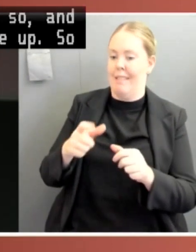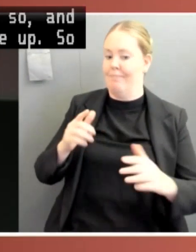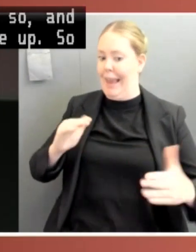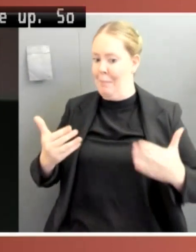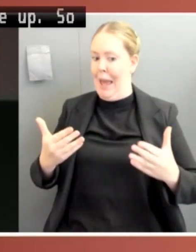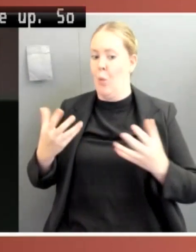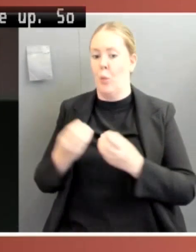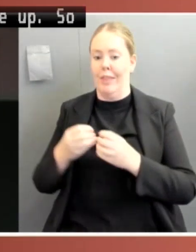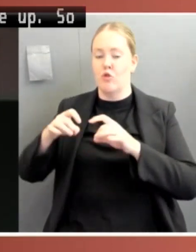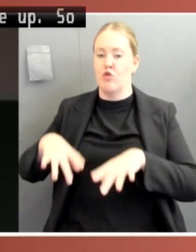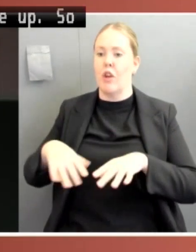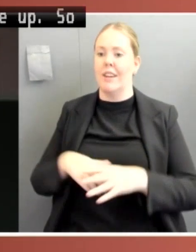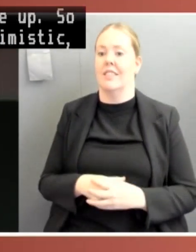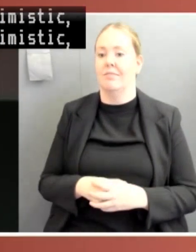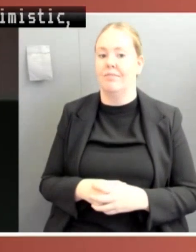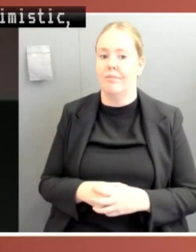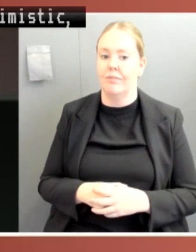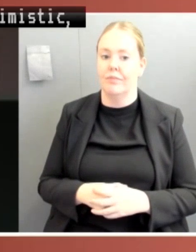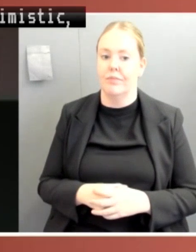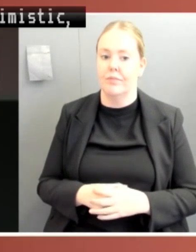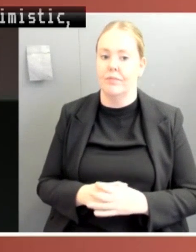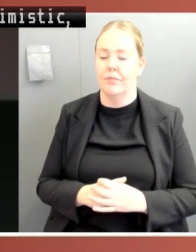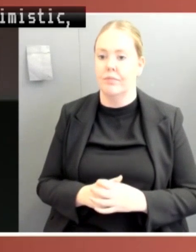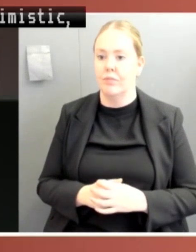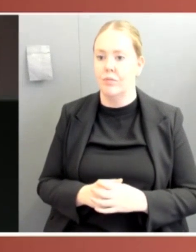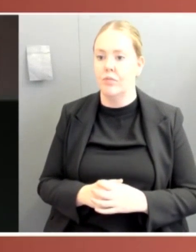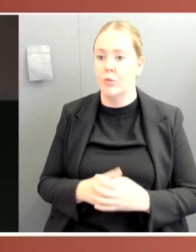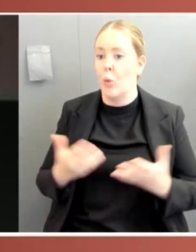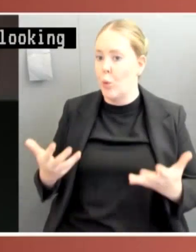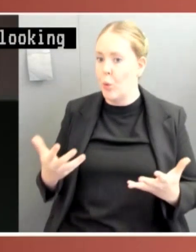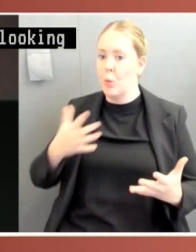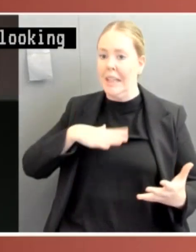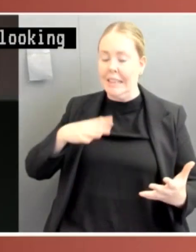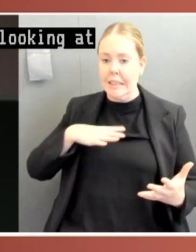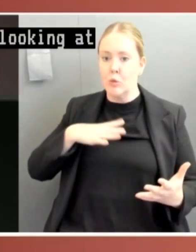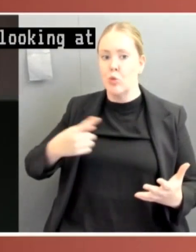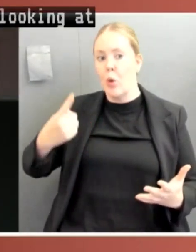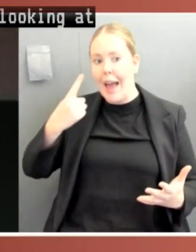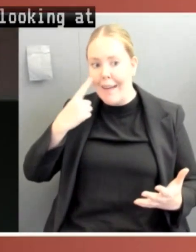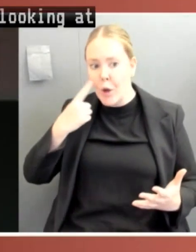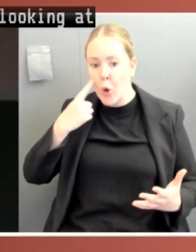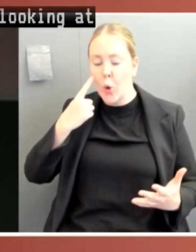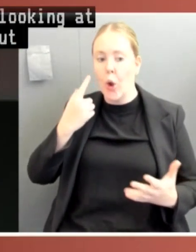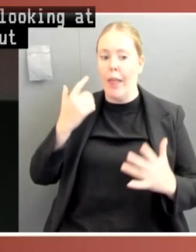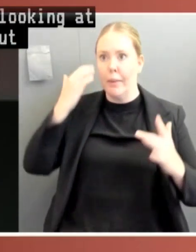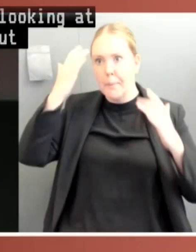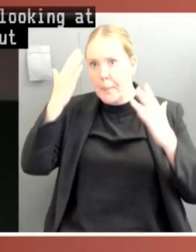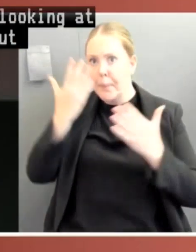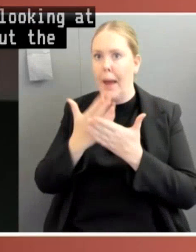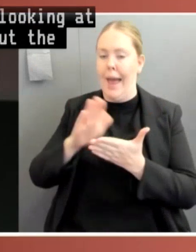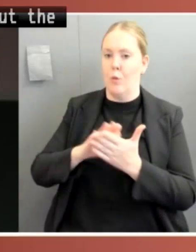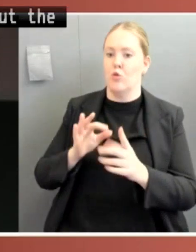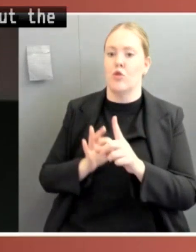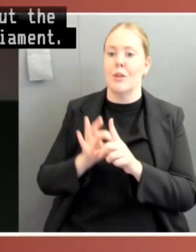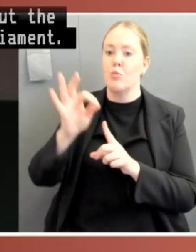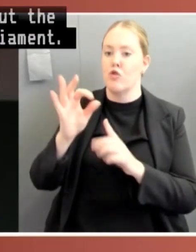possibilities of actually looking at this work and thinking about the prospect of improving Parliament because it's our view that even